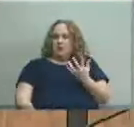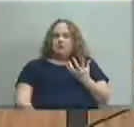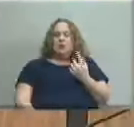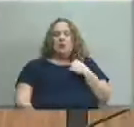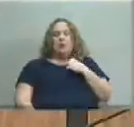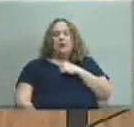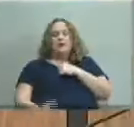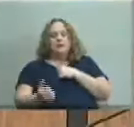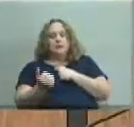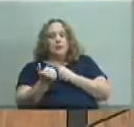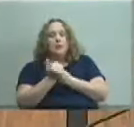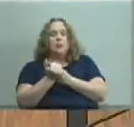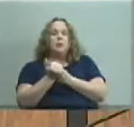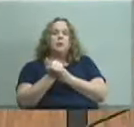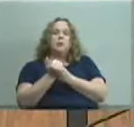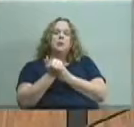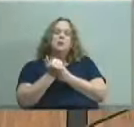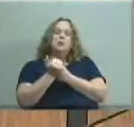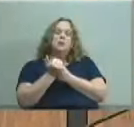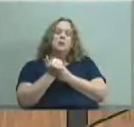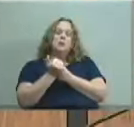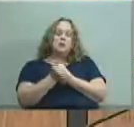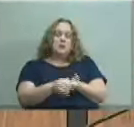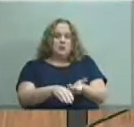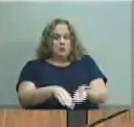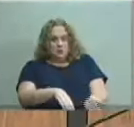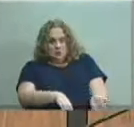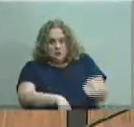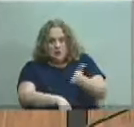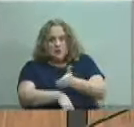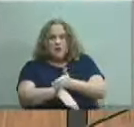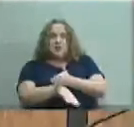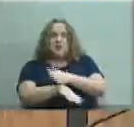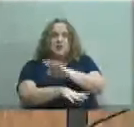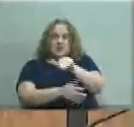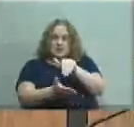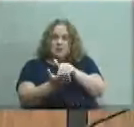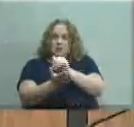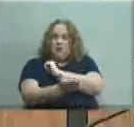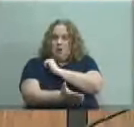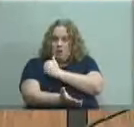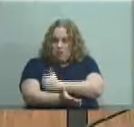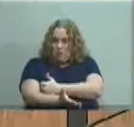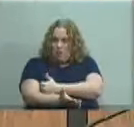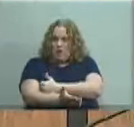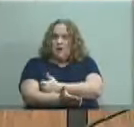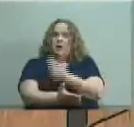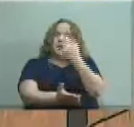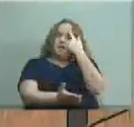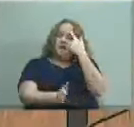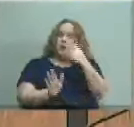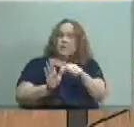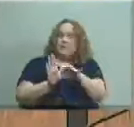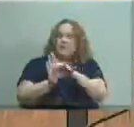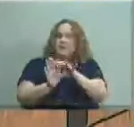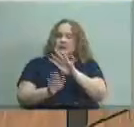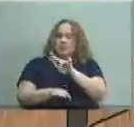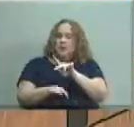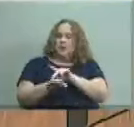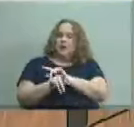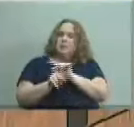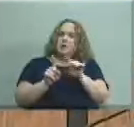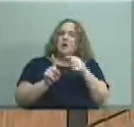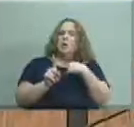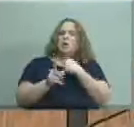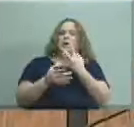support um an enhancement of the central authority over um naming of principles but we want to